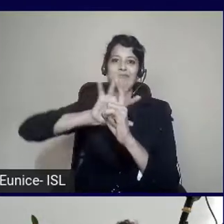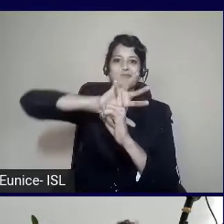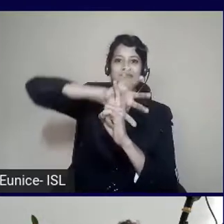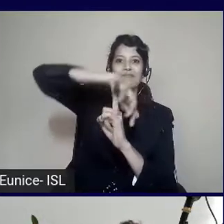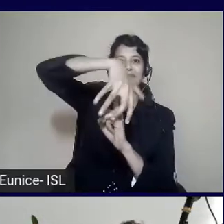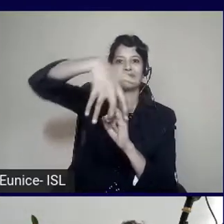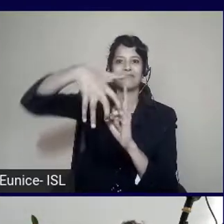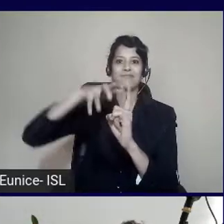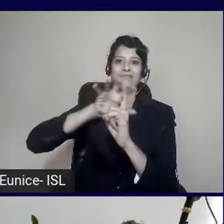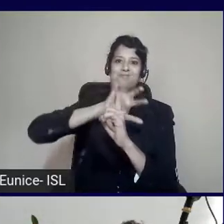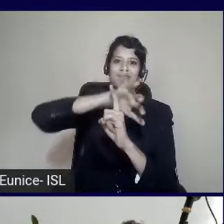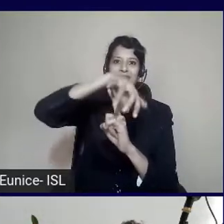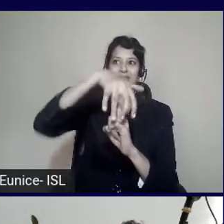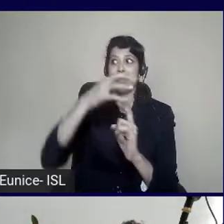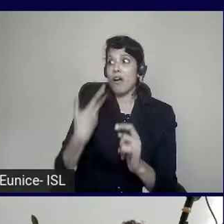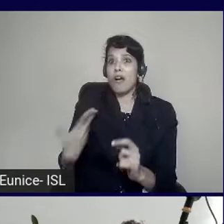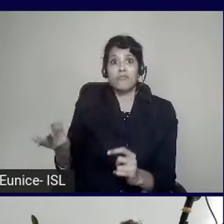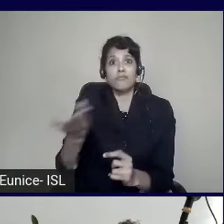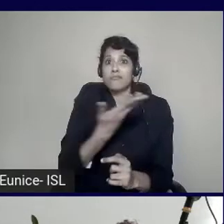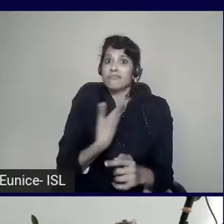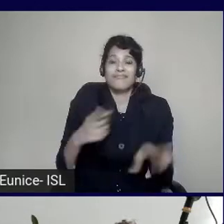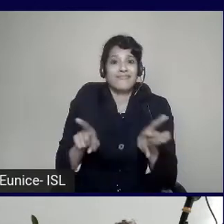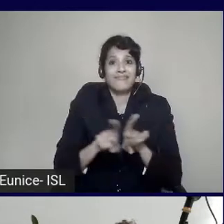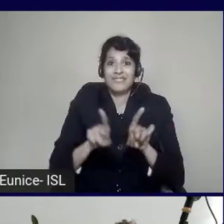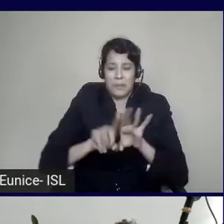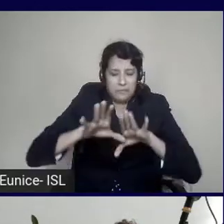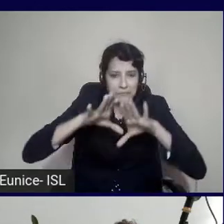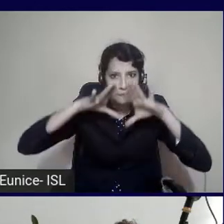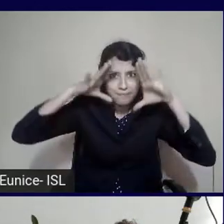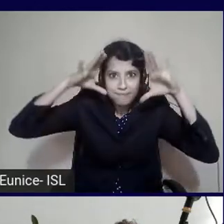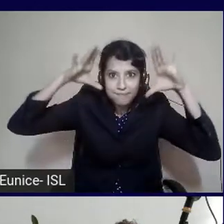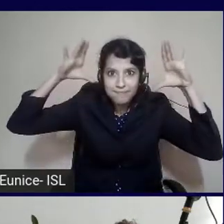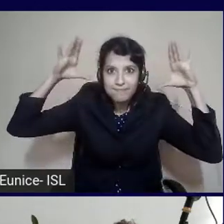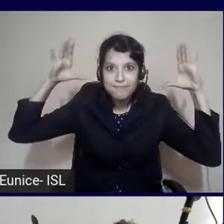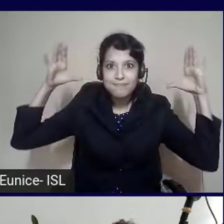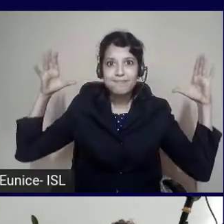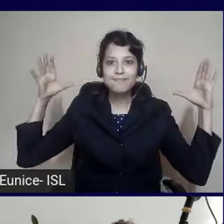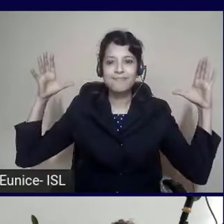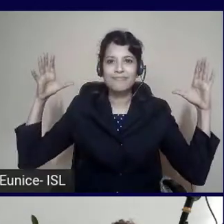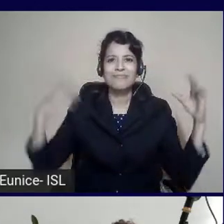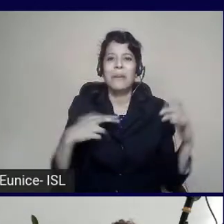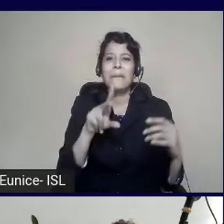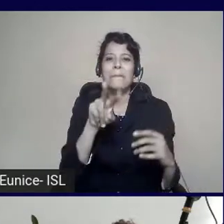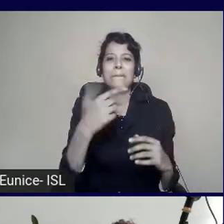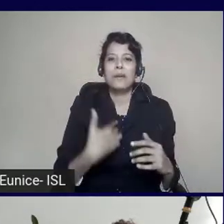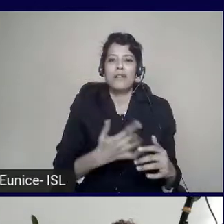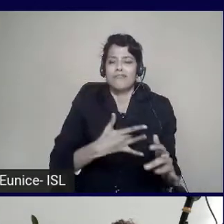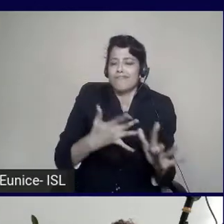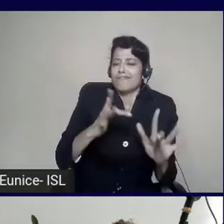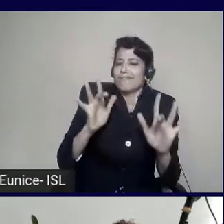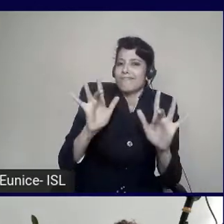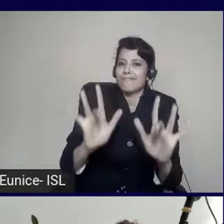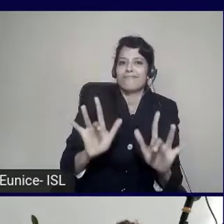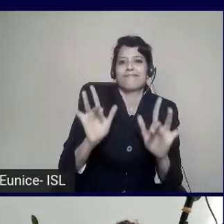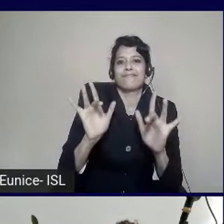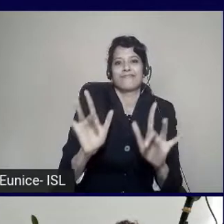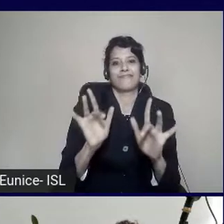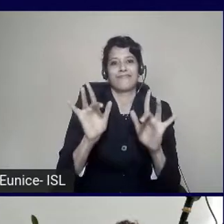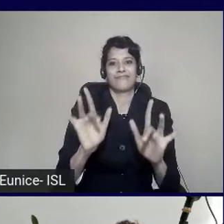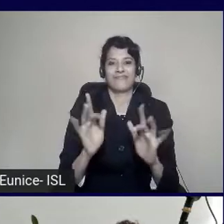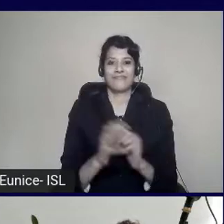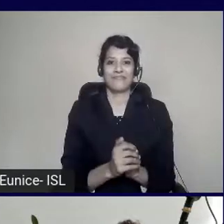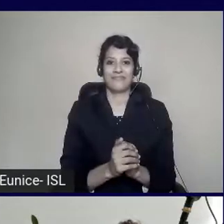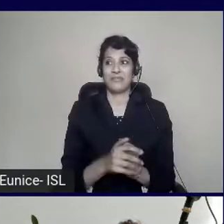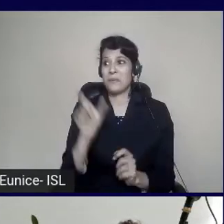all live in these universes, in these empathy bubbles, and we don't understand how reality is for each individual